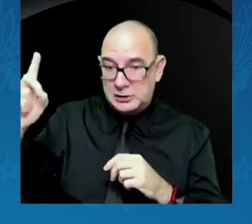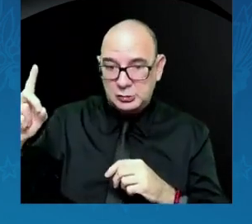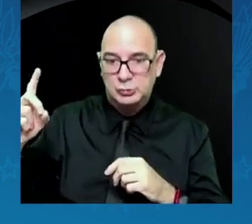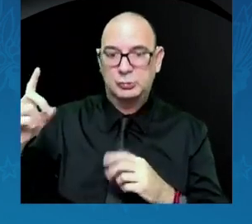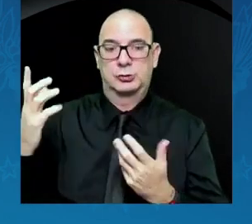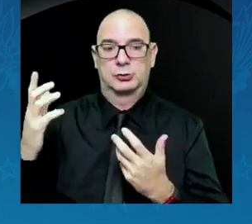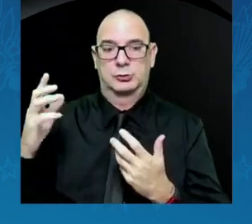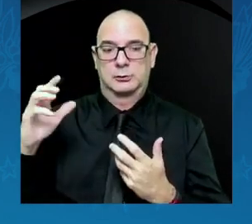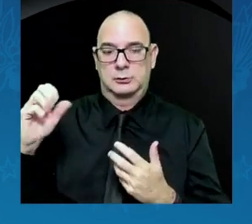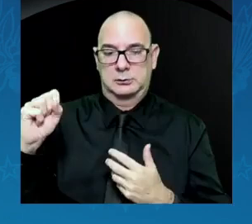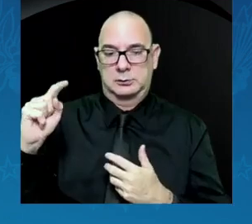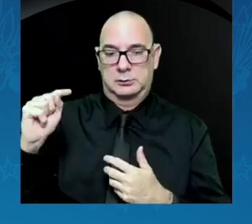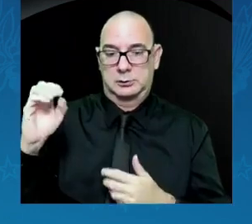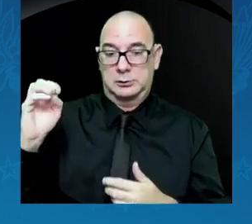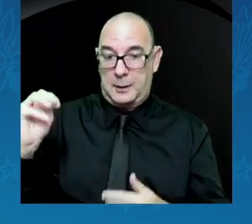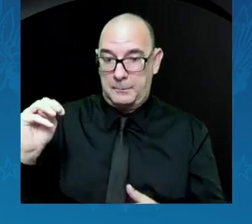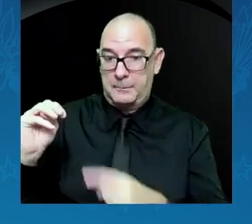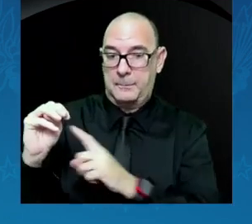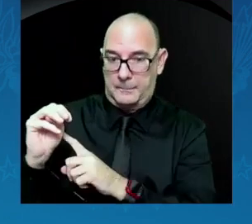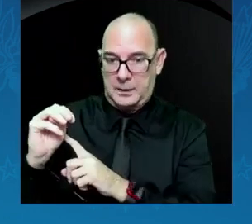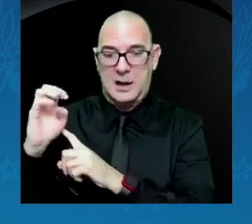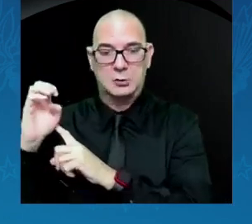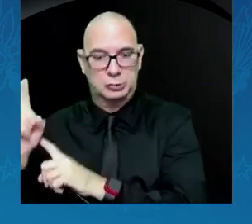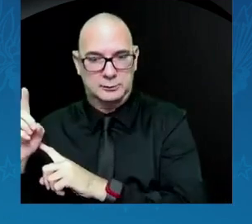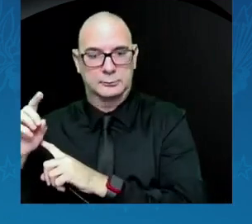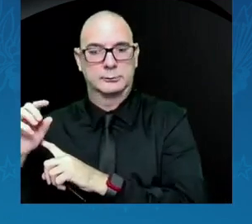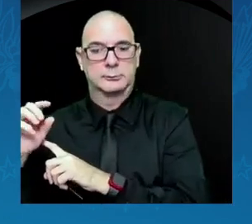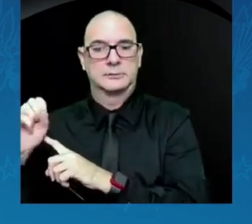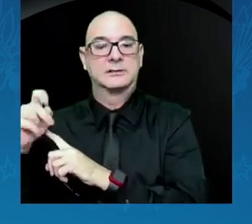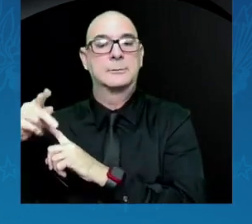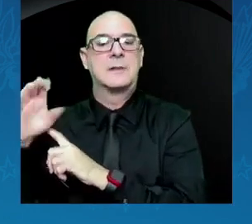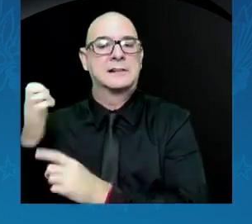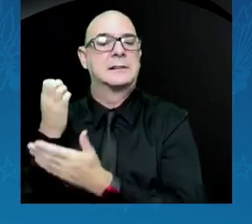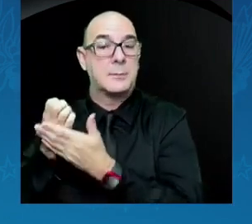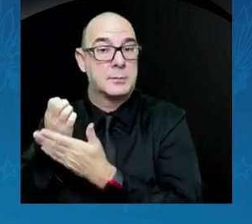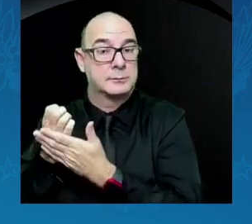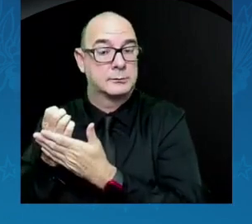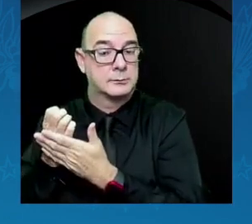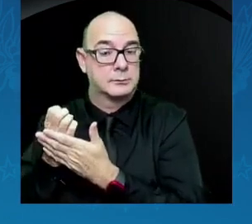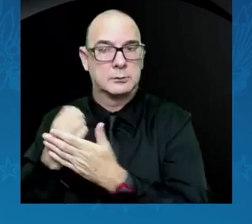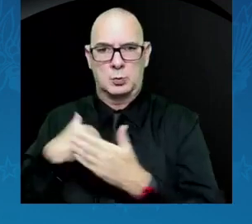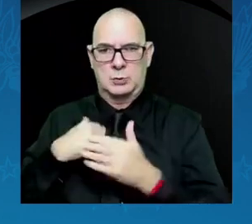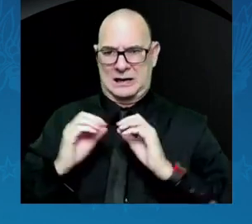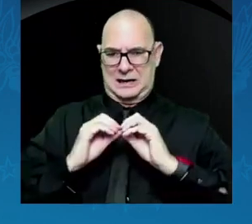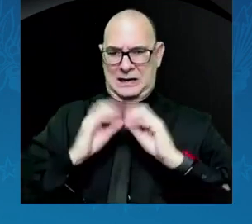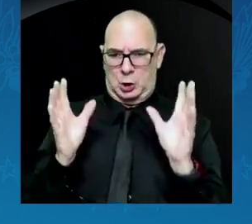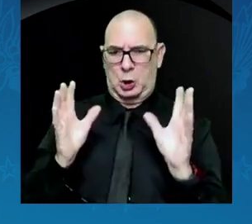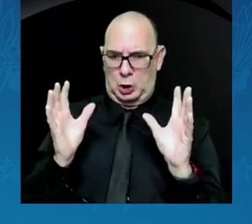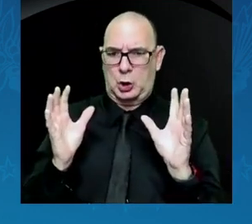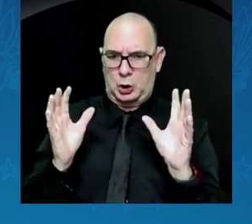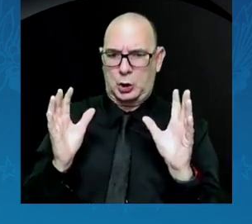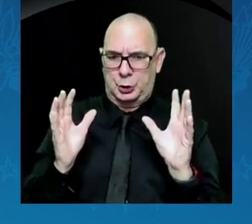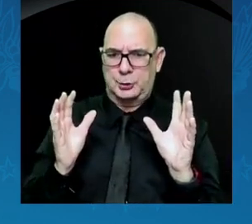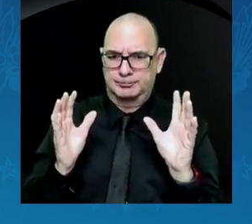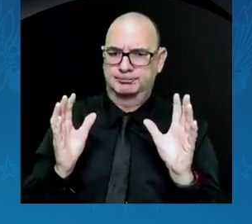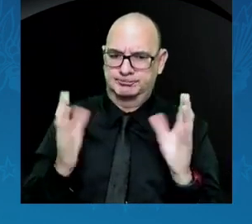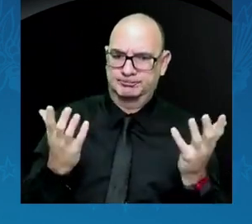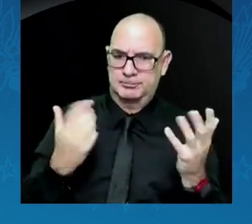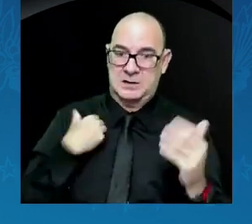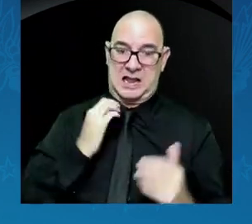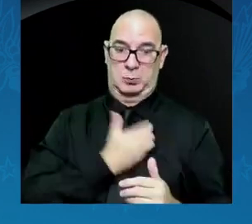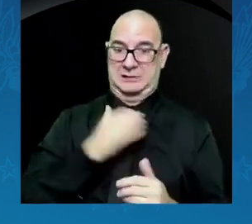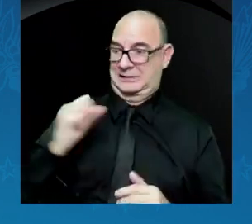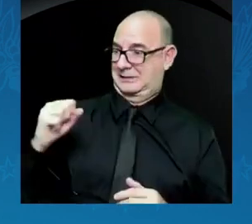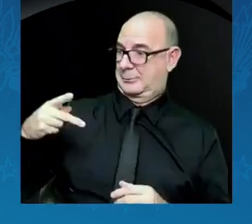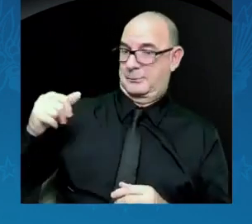And what is abundantly clear is that when it comes to our space activity, there is limitless